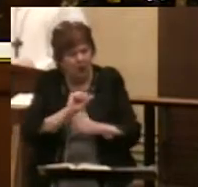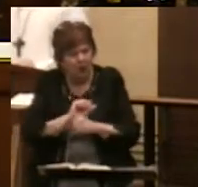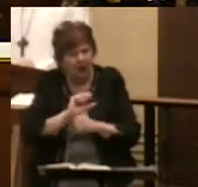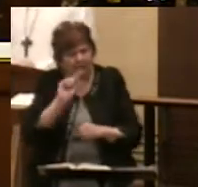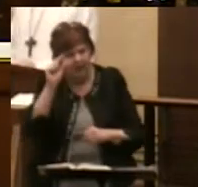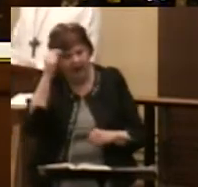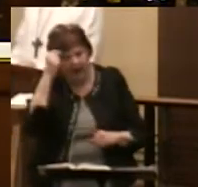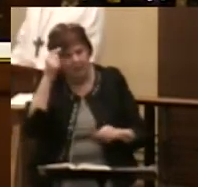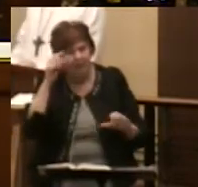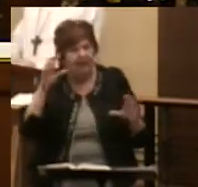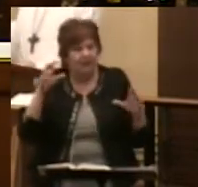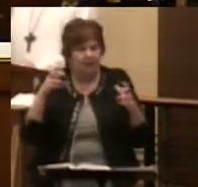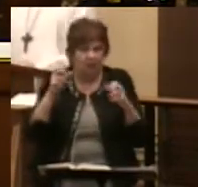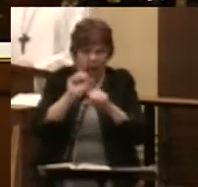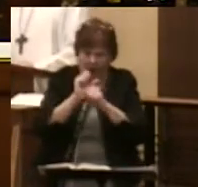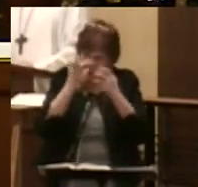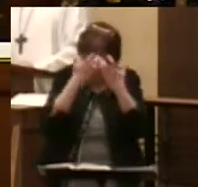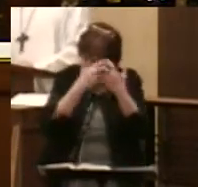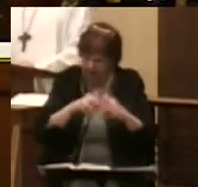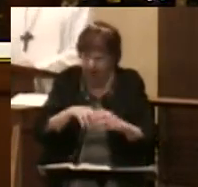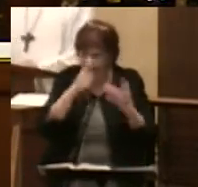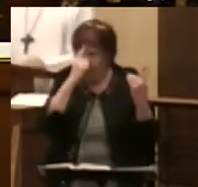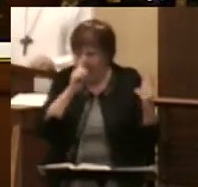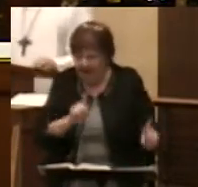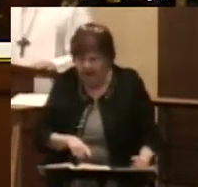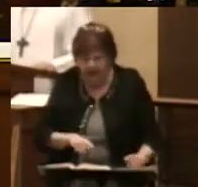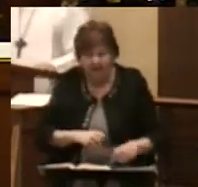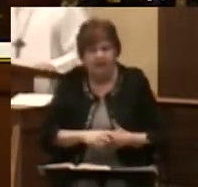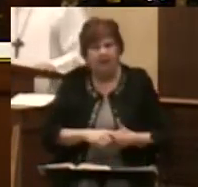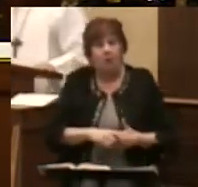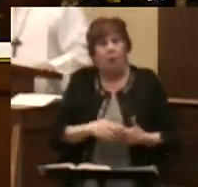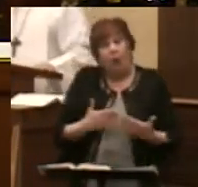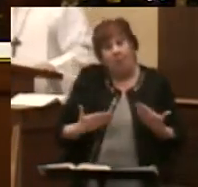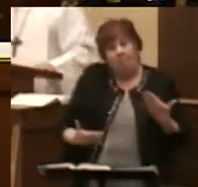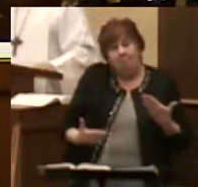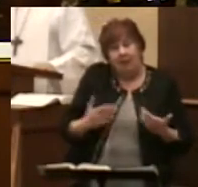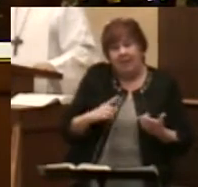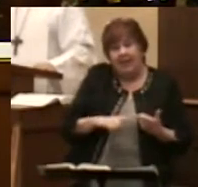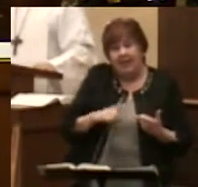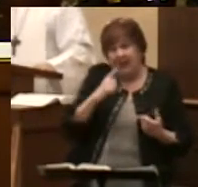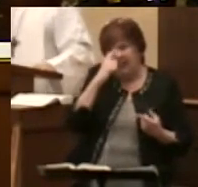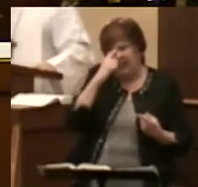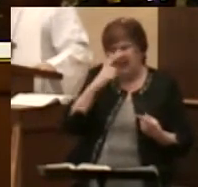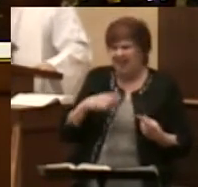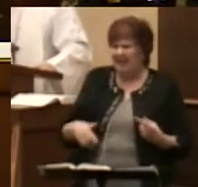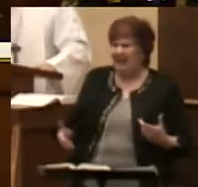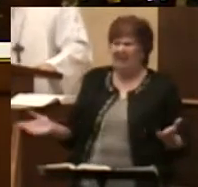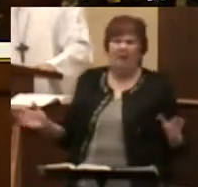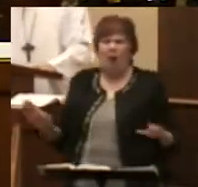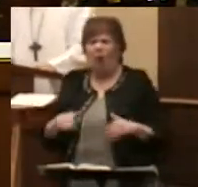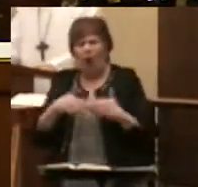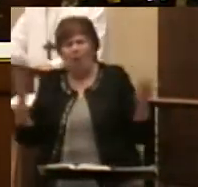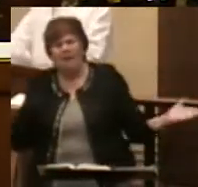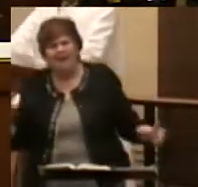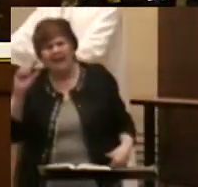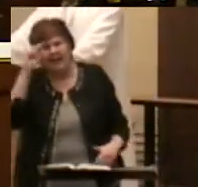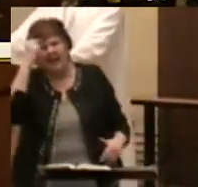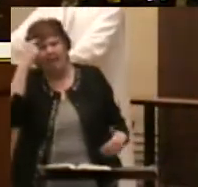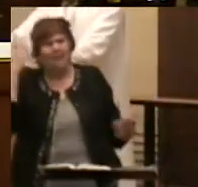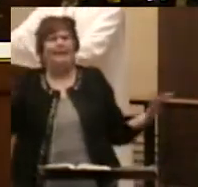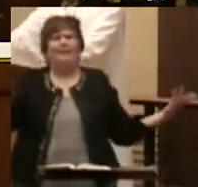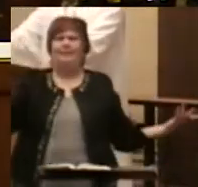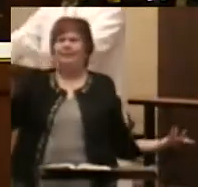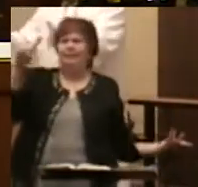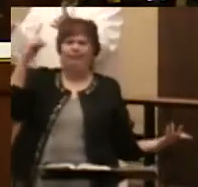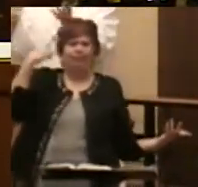make it happen? Or, maybe you were thinking something else. Like, just to reopen the government, for goodness sakes.